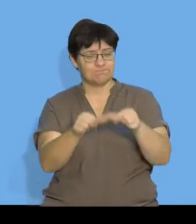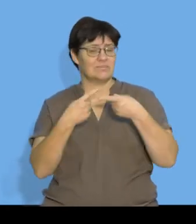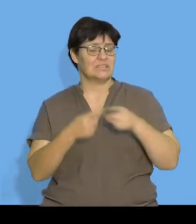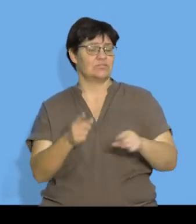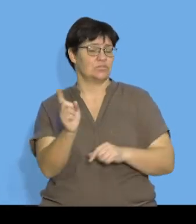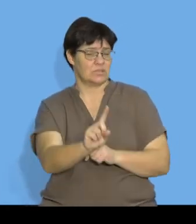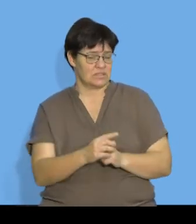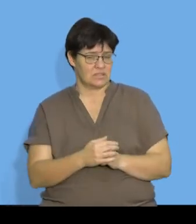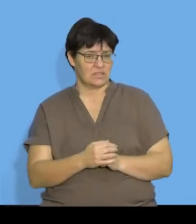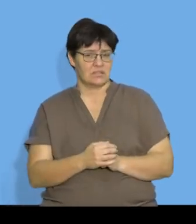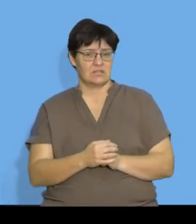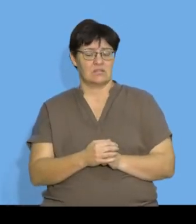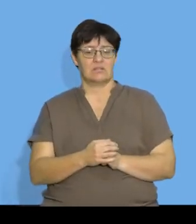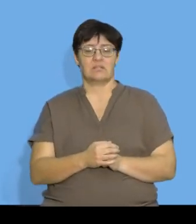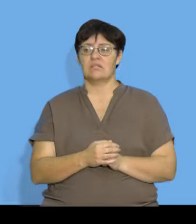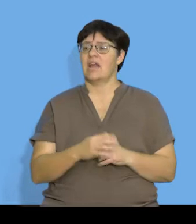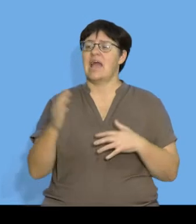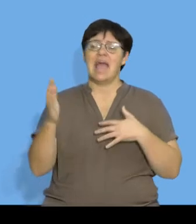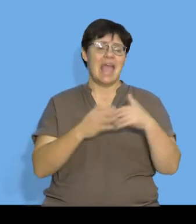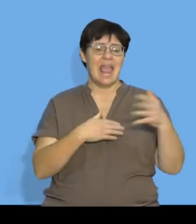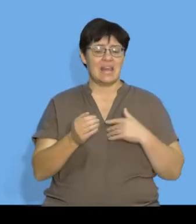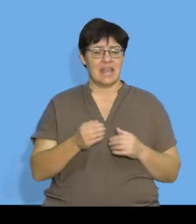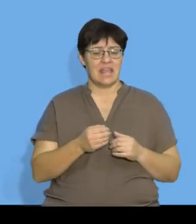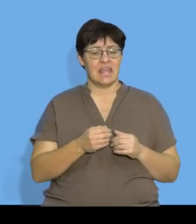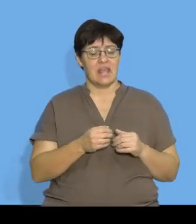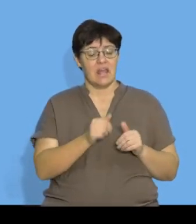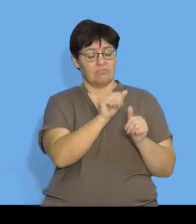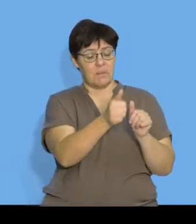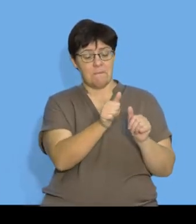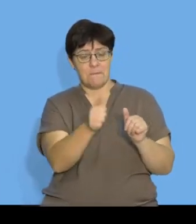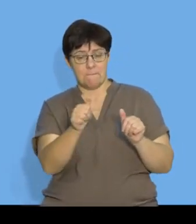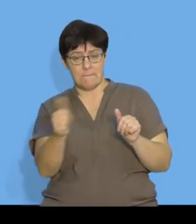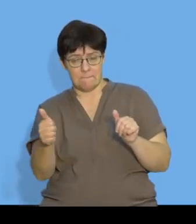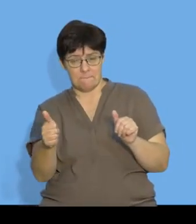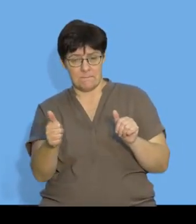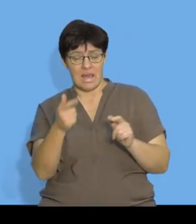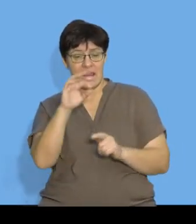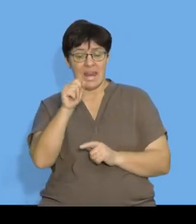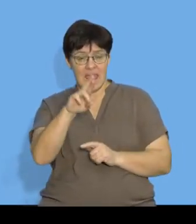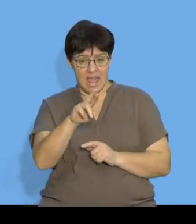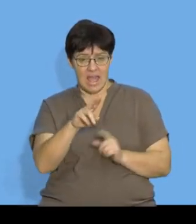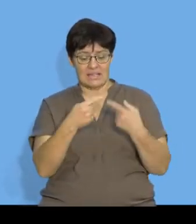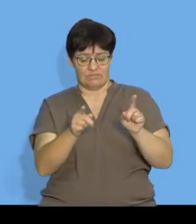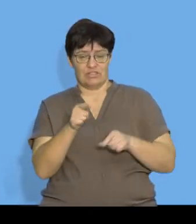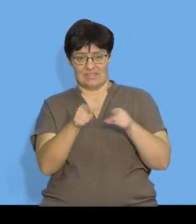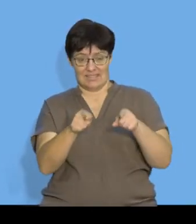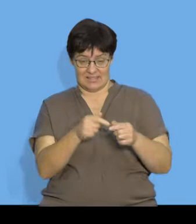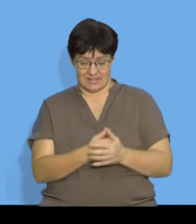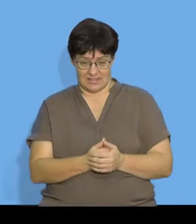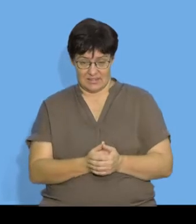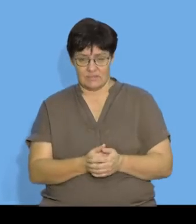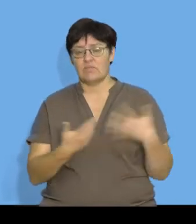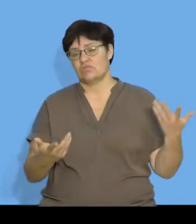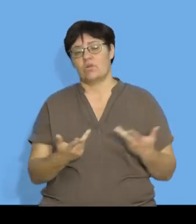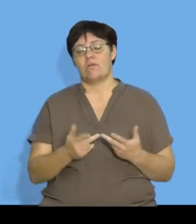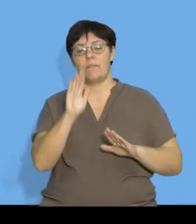difference is the difference between any two consecutive terms in a linear sequence. So if